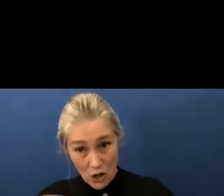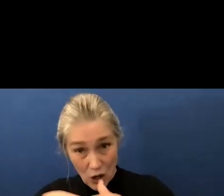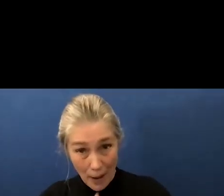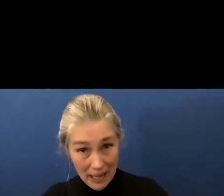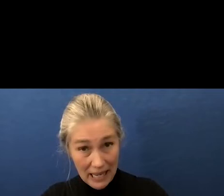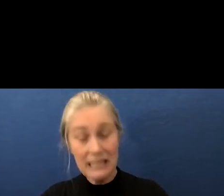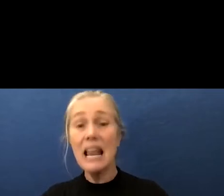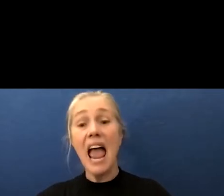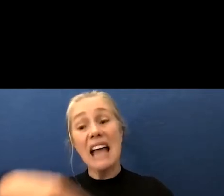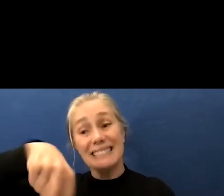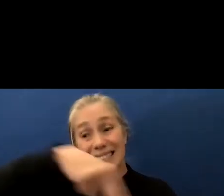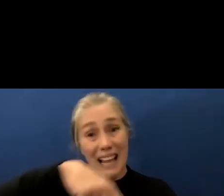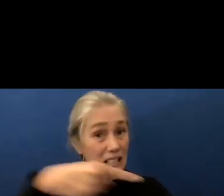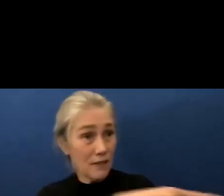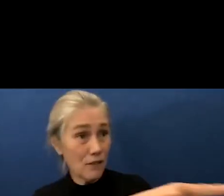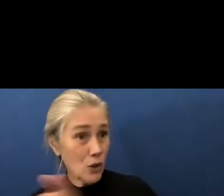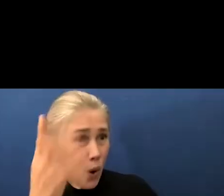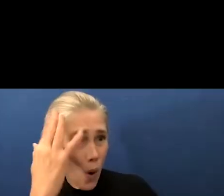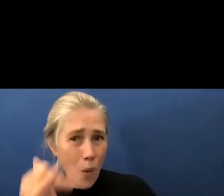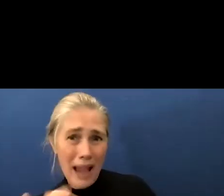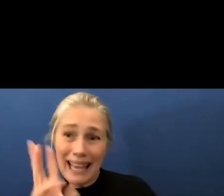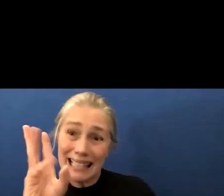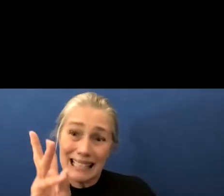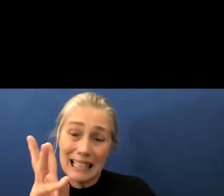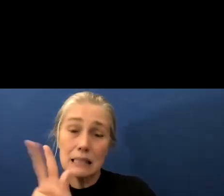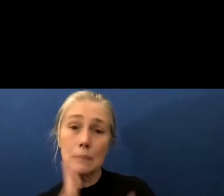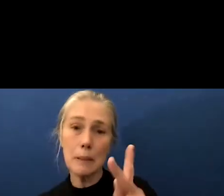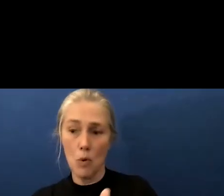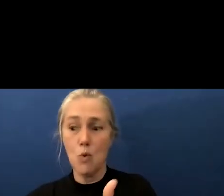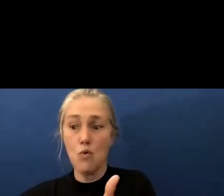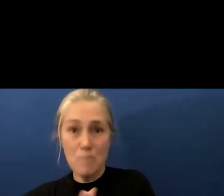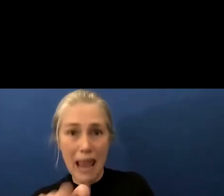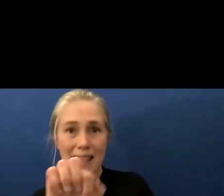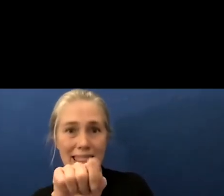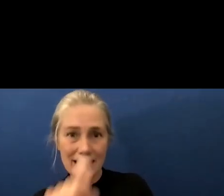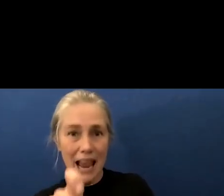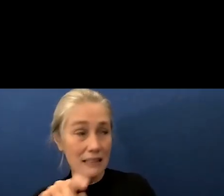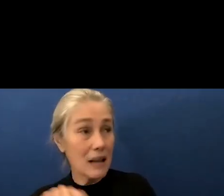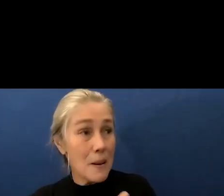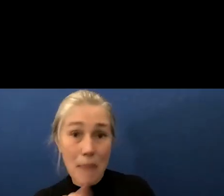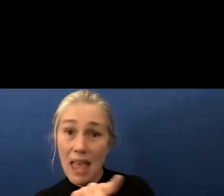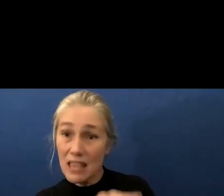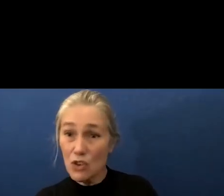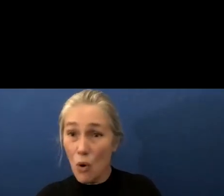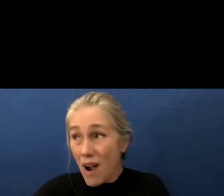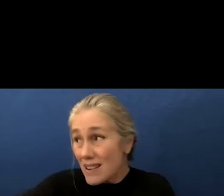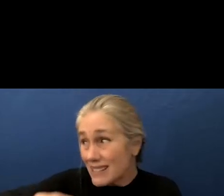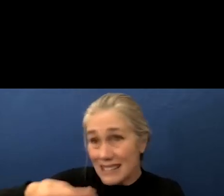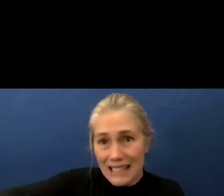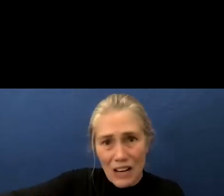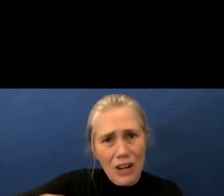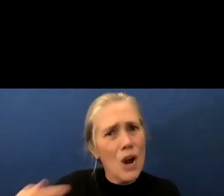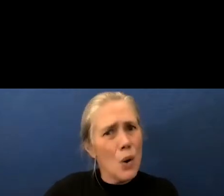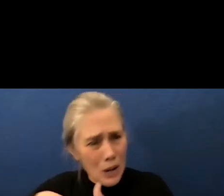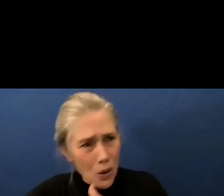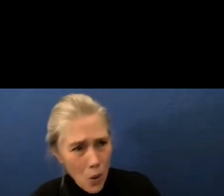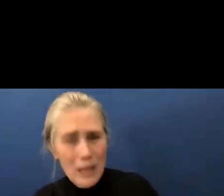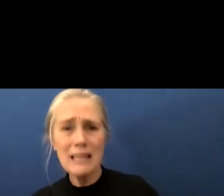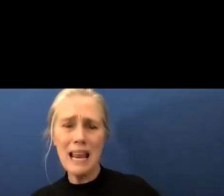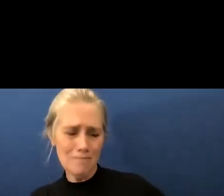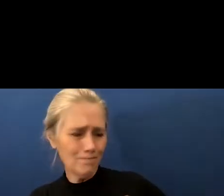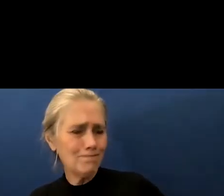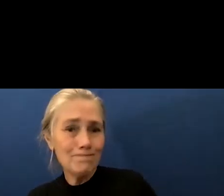in and perform for you why can't six taxpayers who pay your salaries come in and share their heartfelt concerns with you